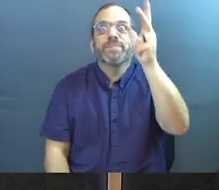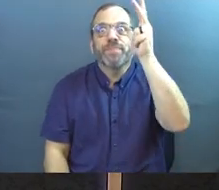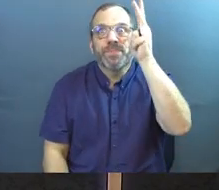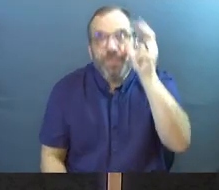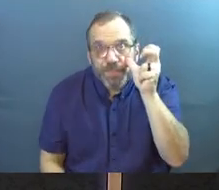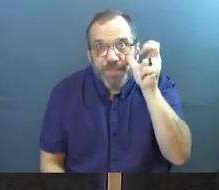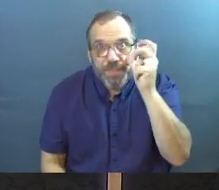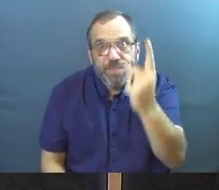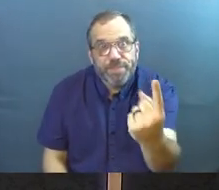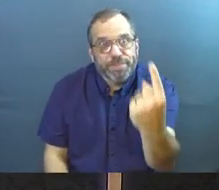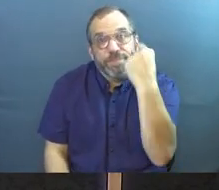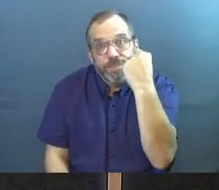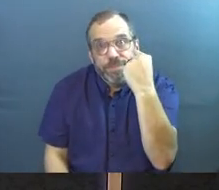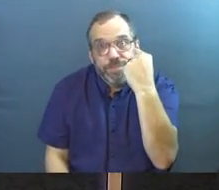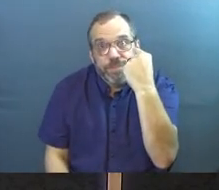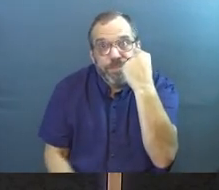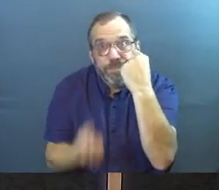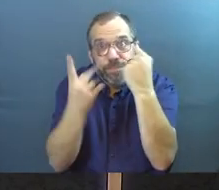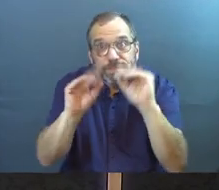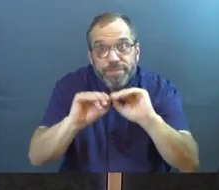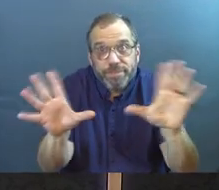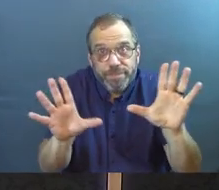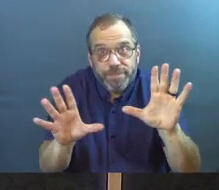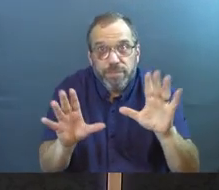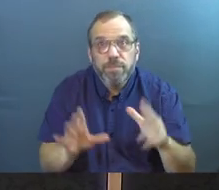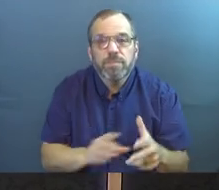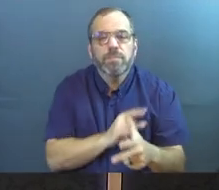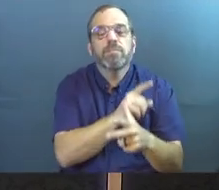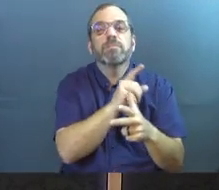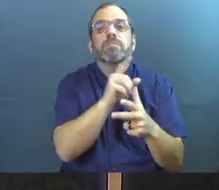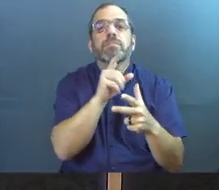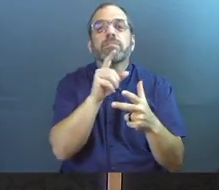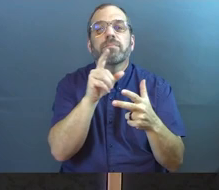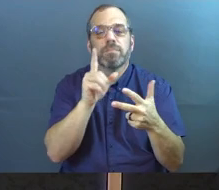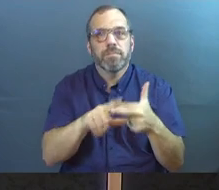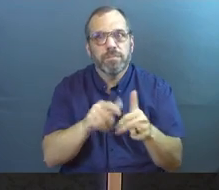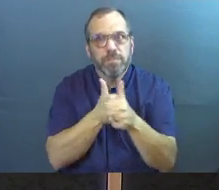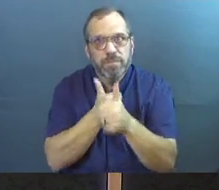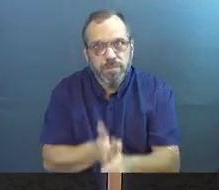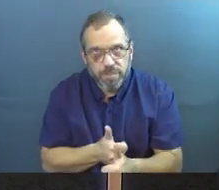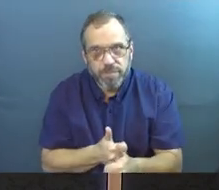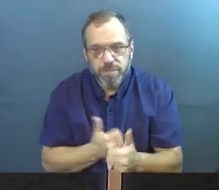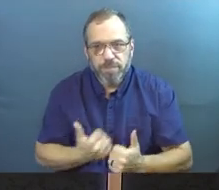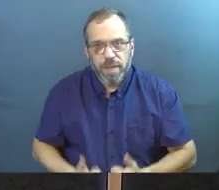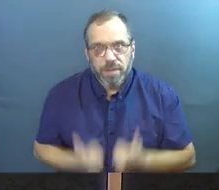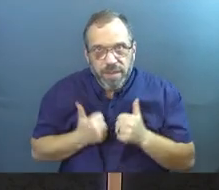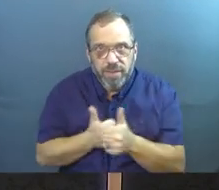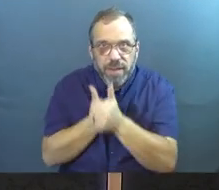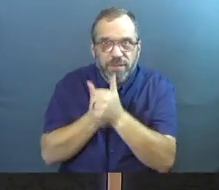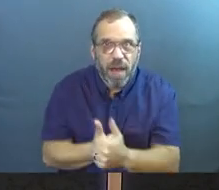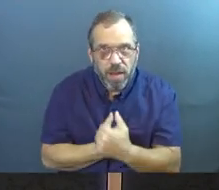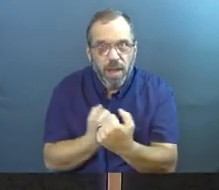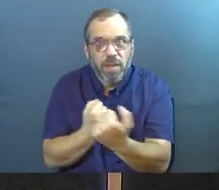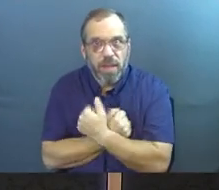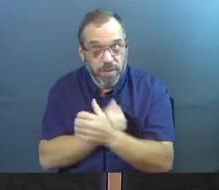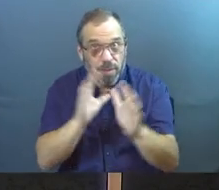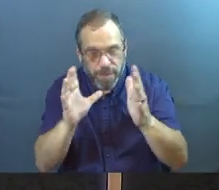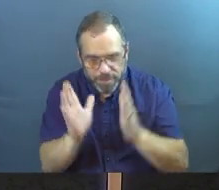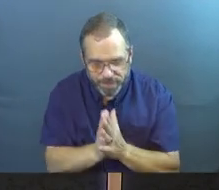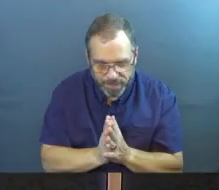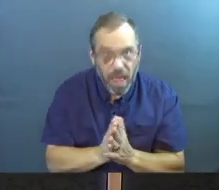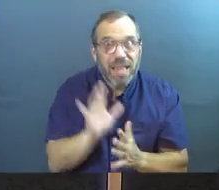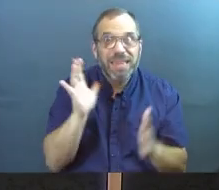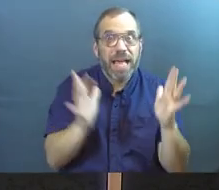focusing and understanding. And then we're going to get to and complying and living and loving as well,